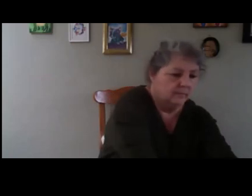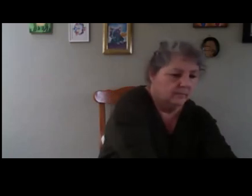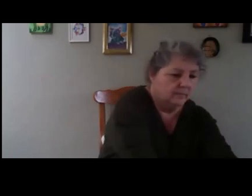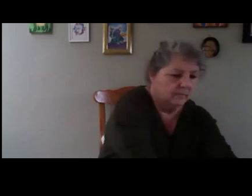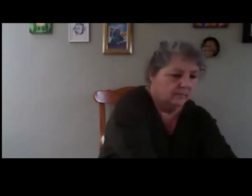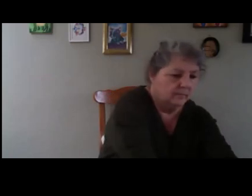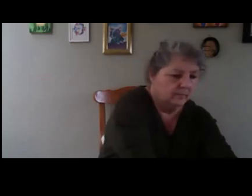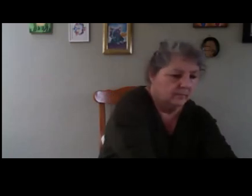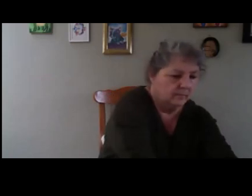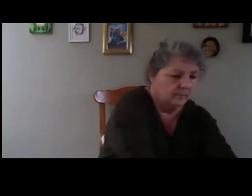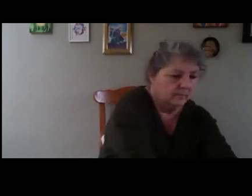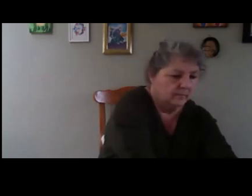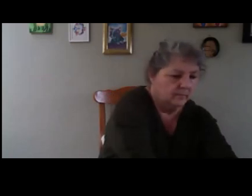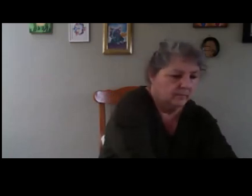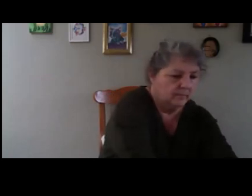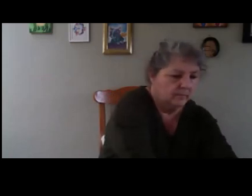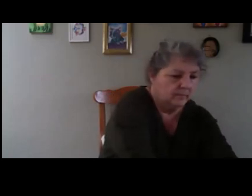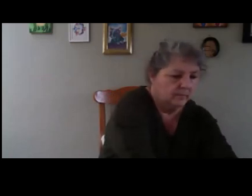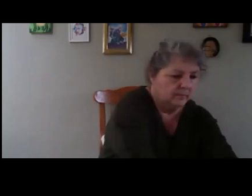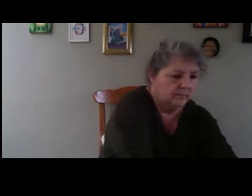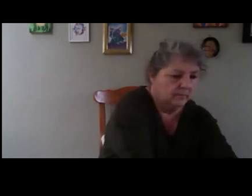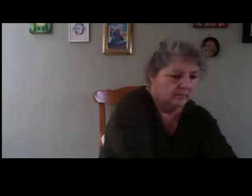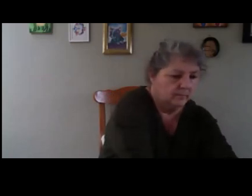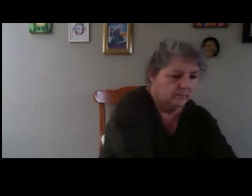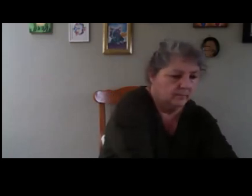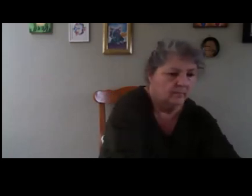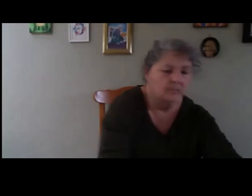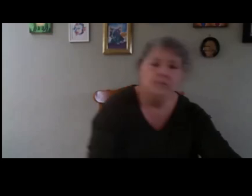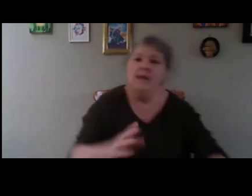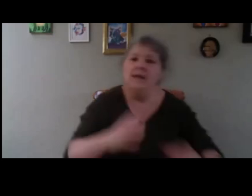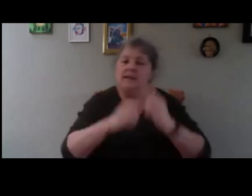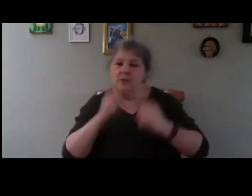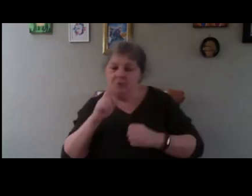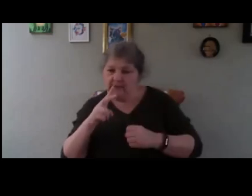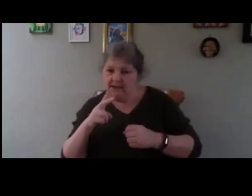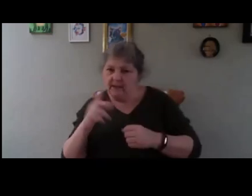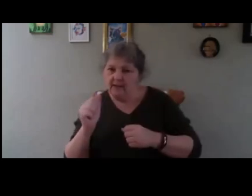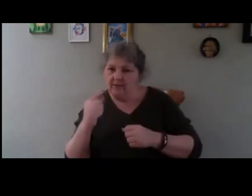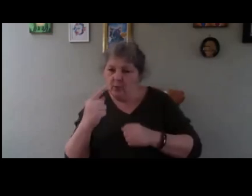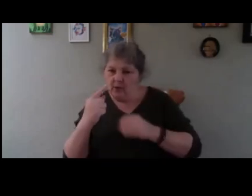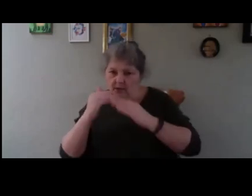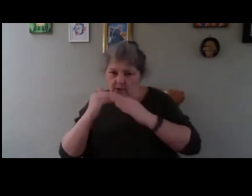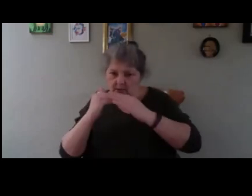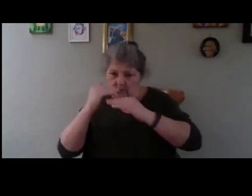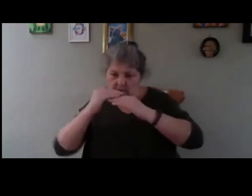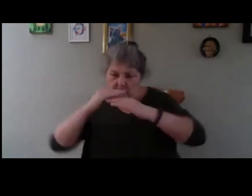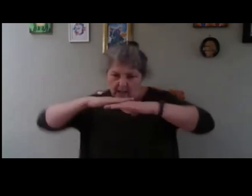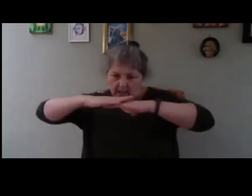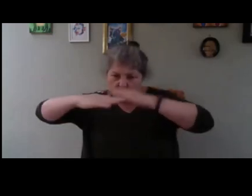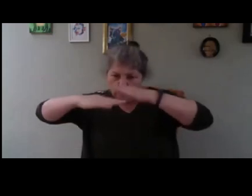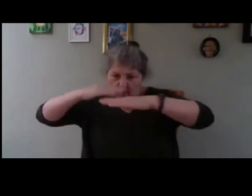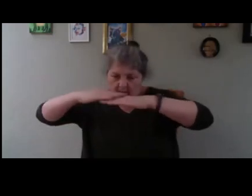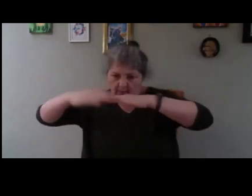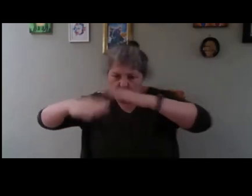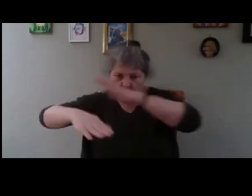at the end you see this bubble wrap here I have one layer of bubble wrap but on the right